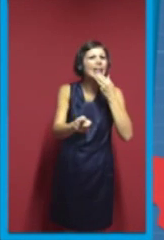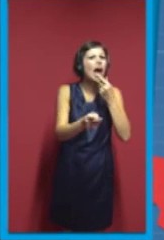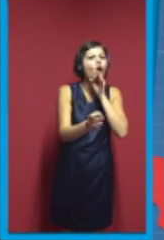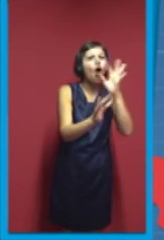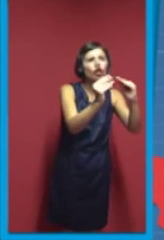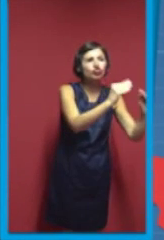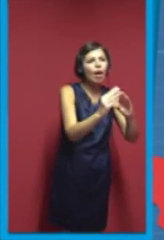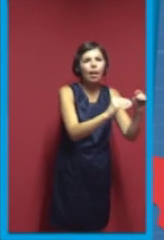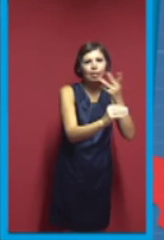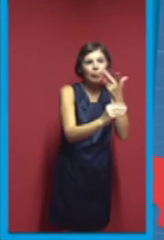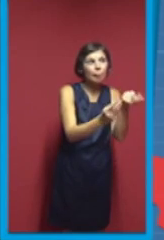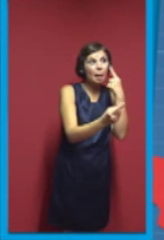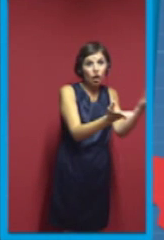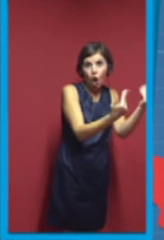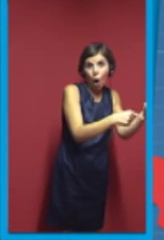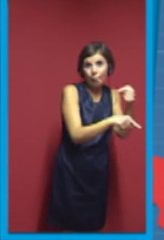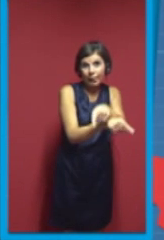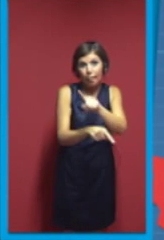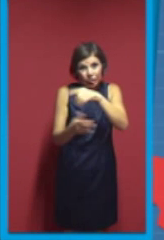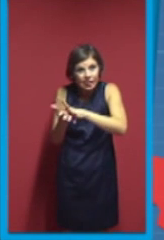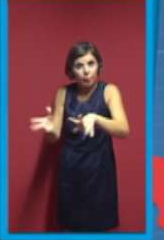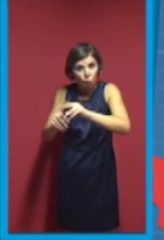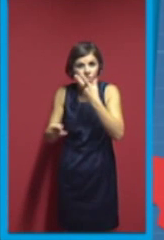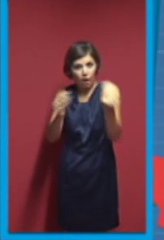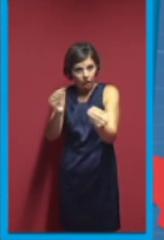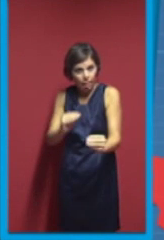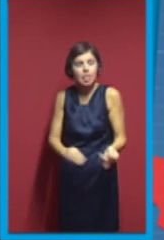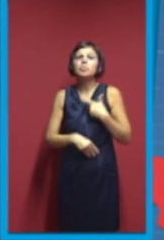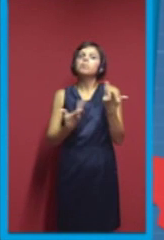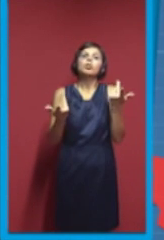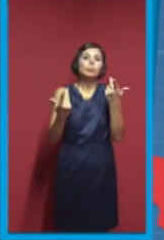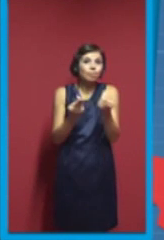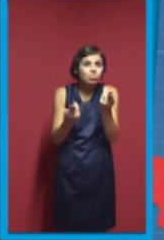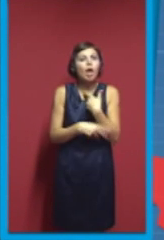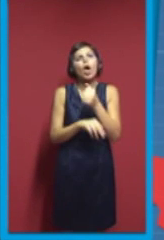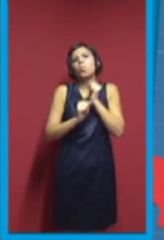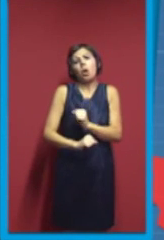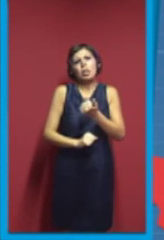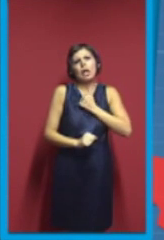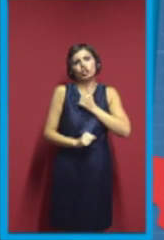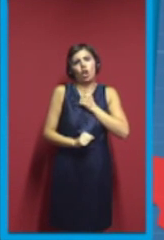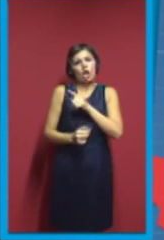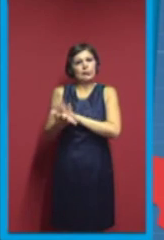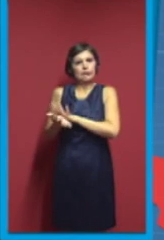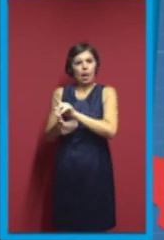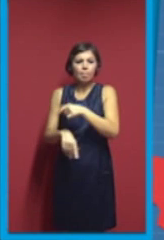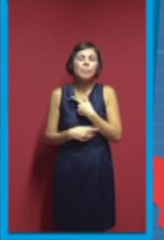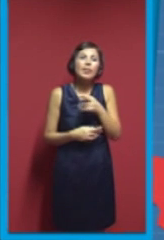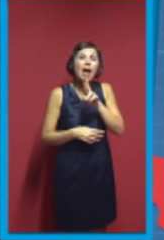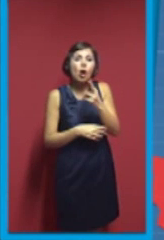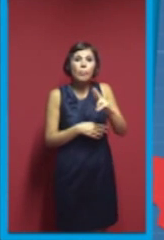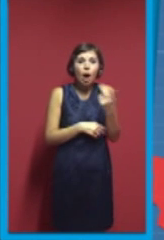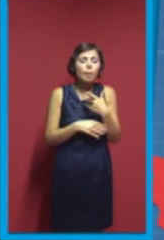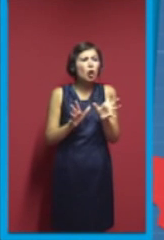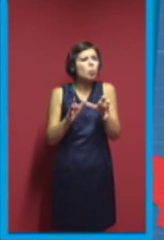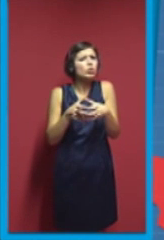So, a little bit more about community. Reprep is completely decentralized. There are some core developers,